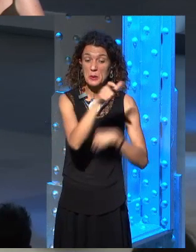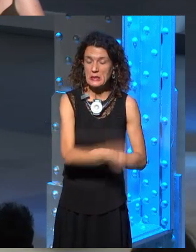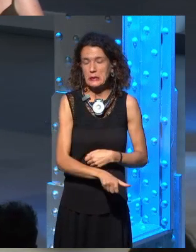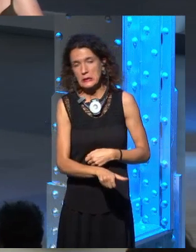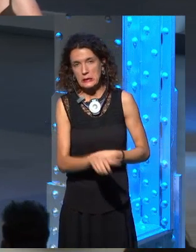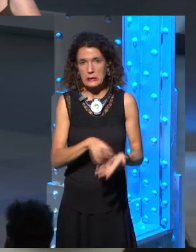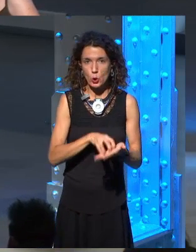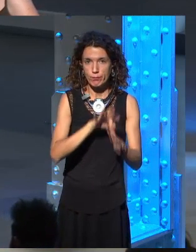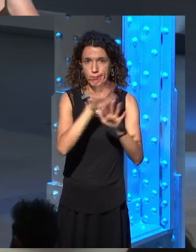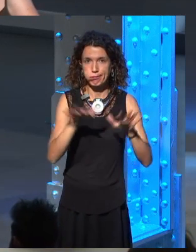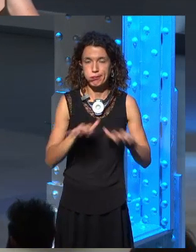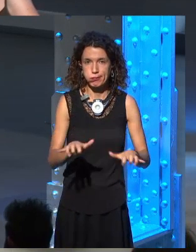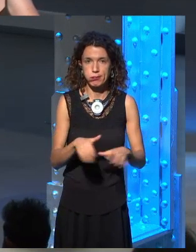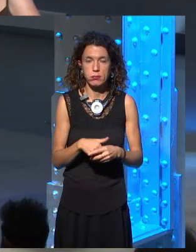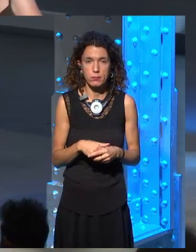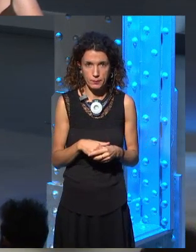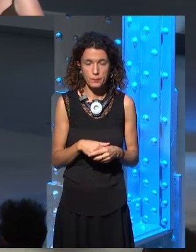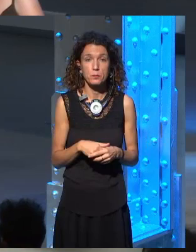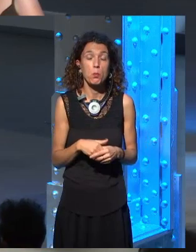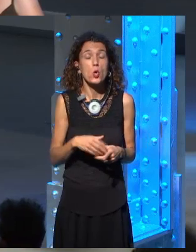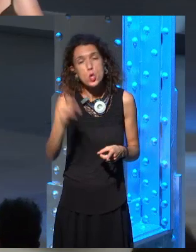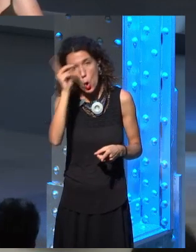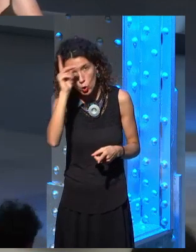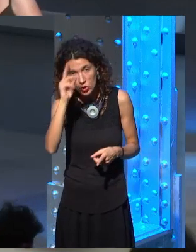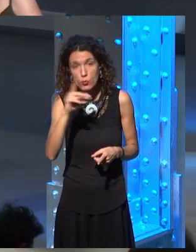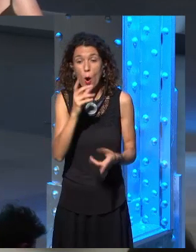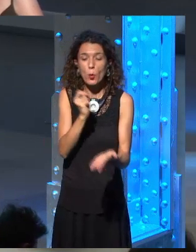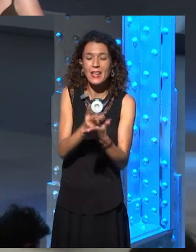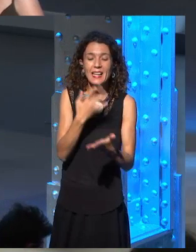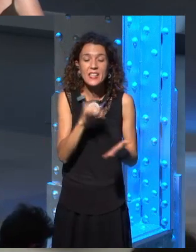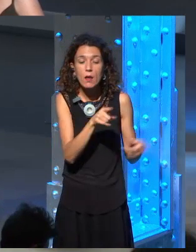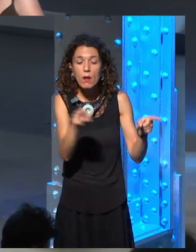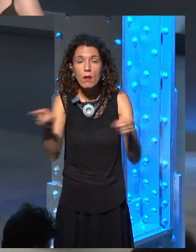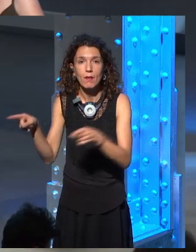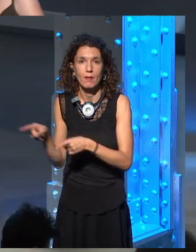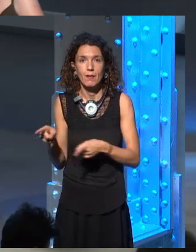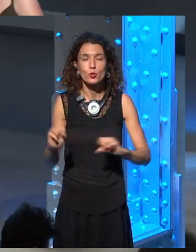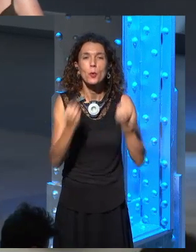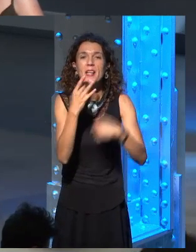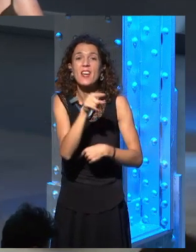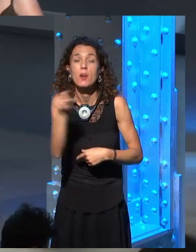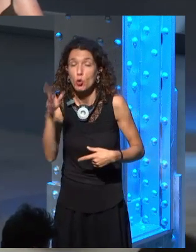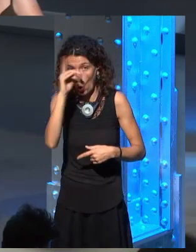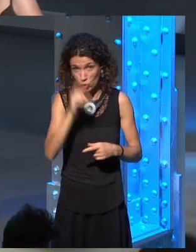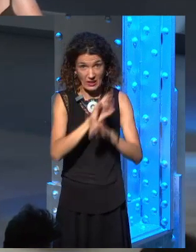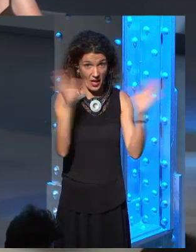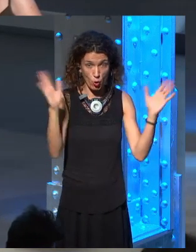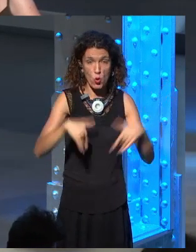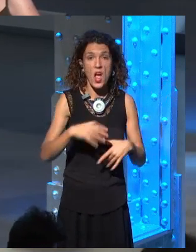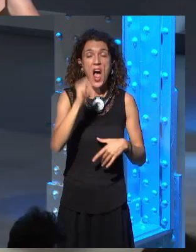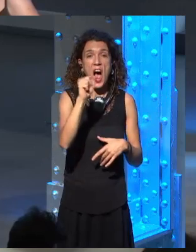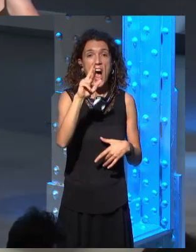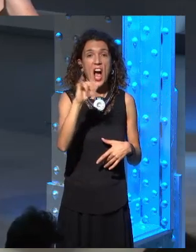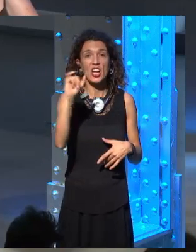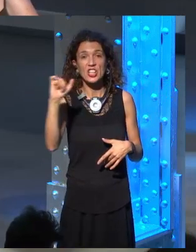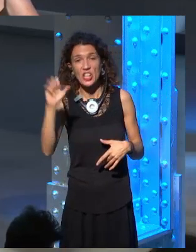I don't know who I would bet money on being alive. Perhaps Arya, because George's wife has threatened to do